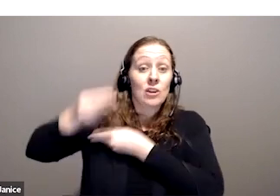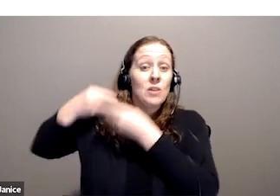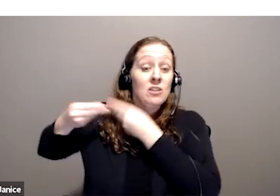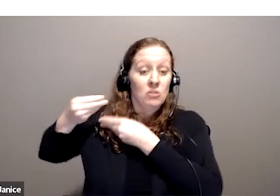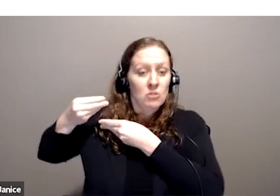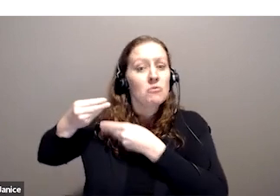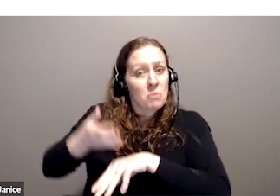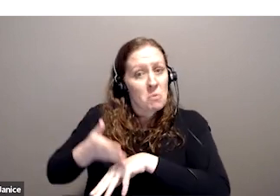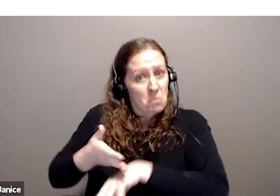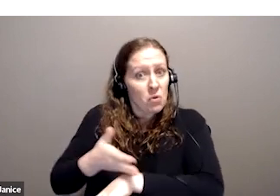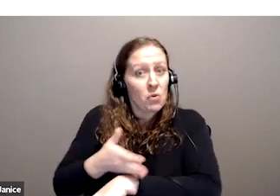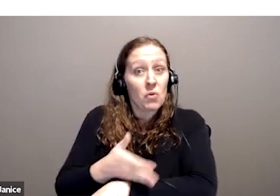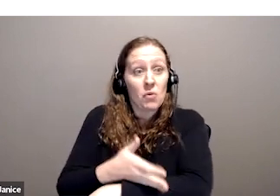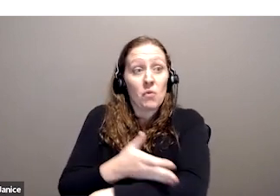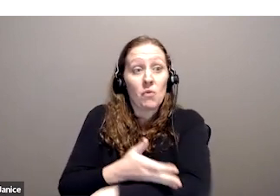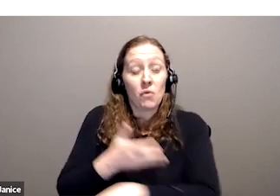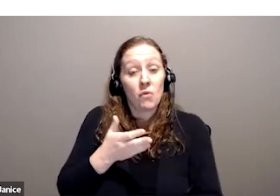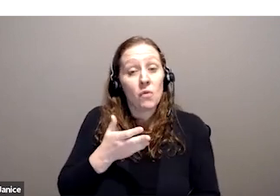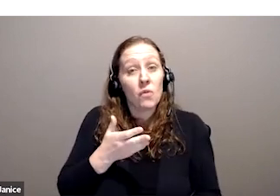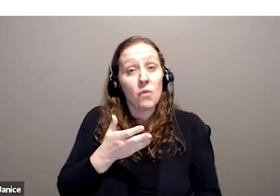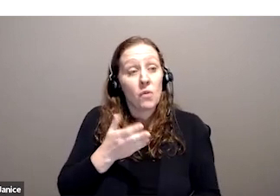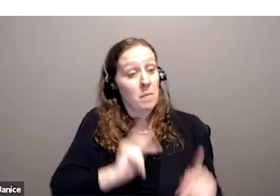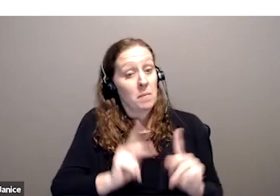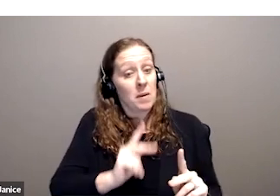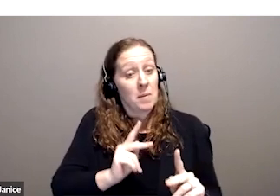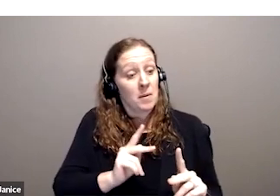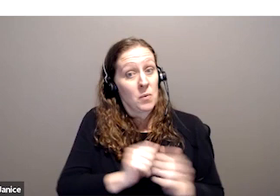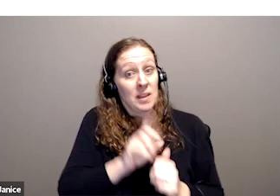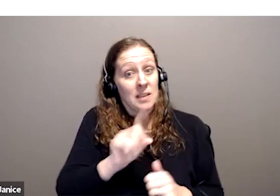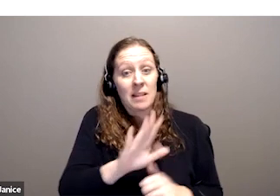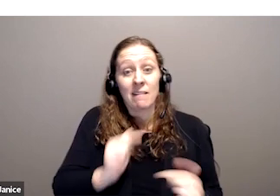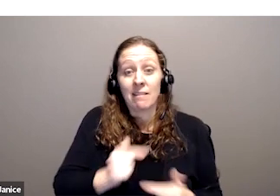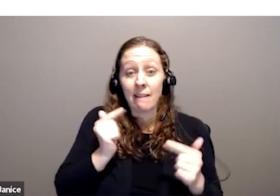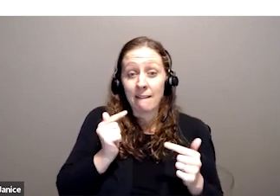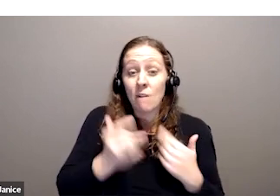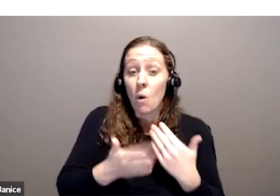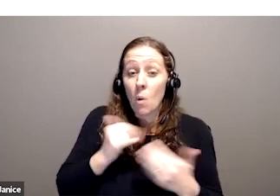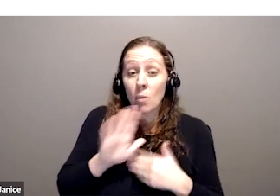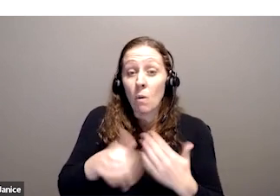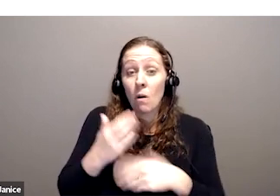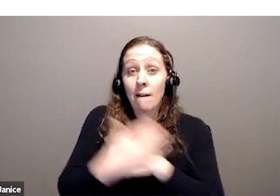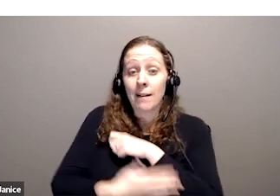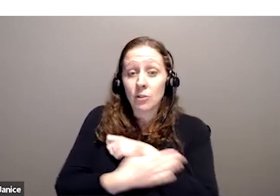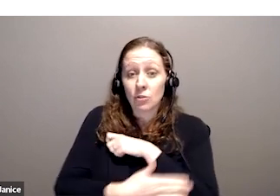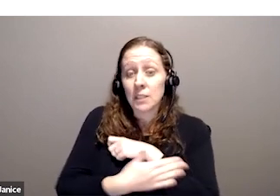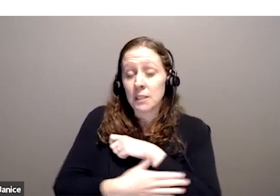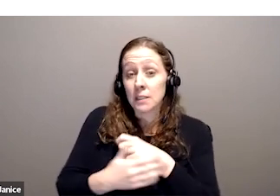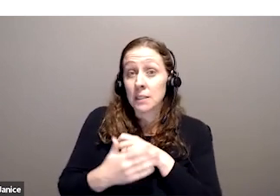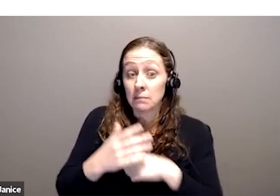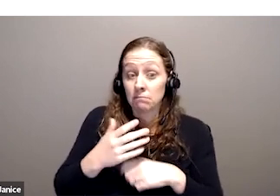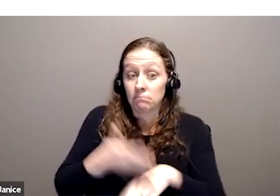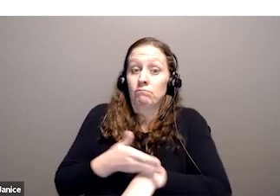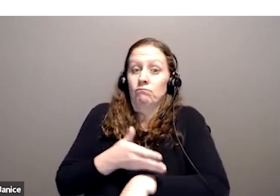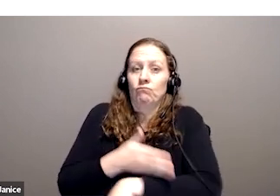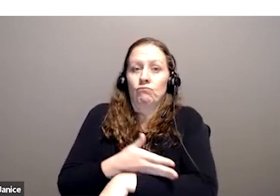world on improving the life conditions of persons with disabilities in almost all countries. And